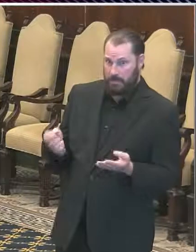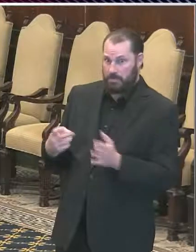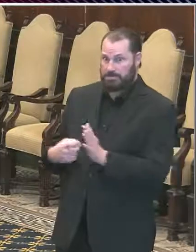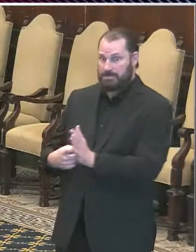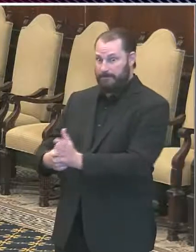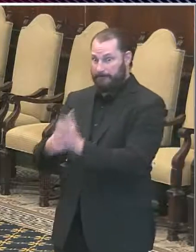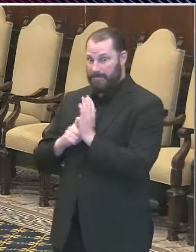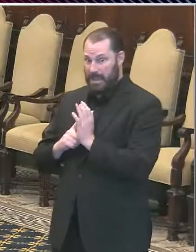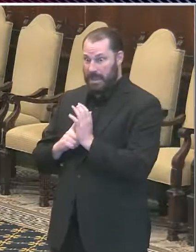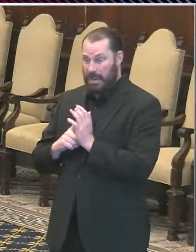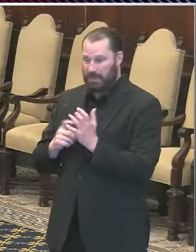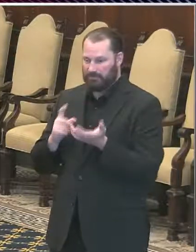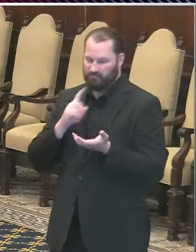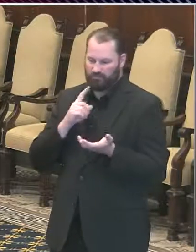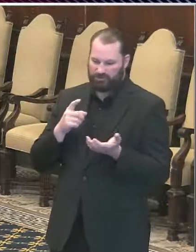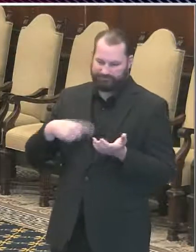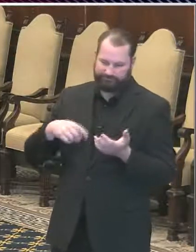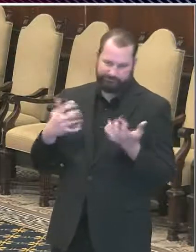Thank you, sir.